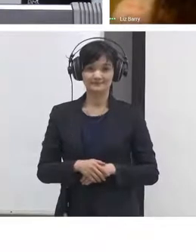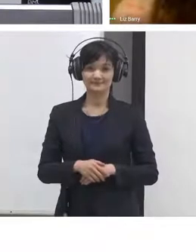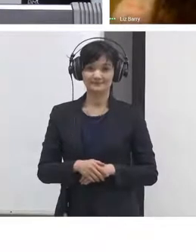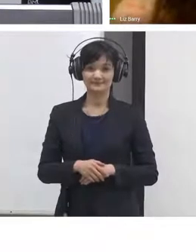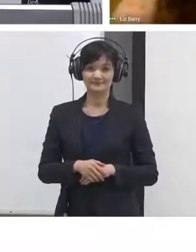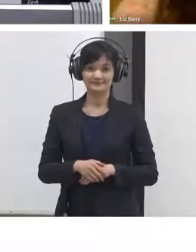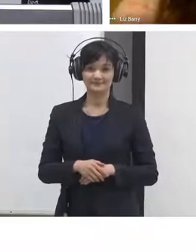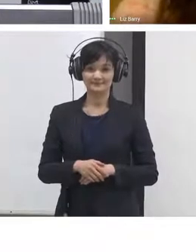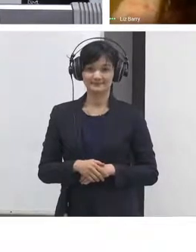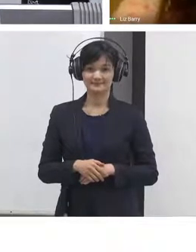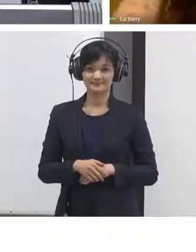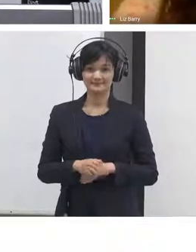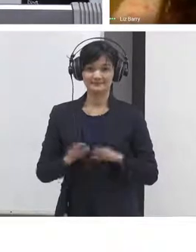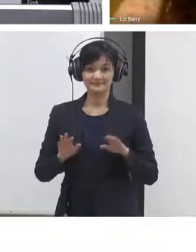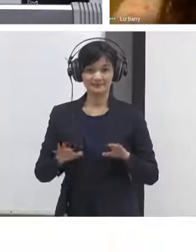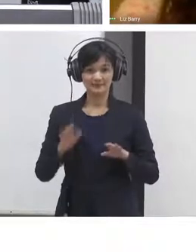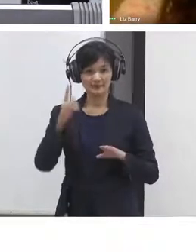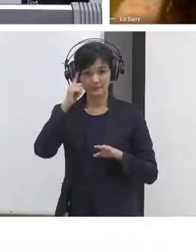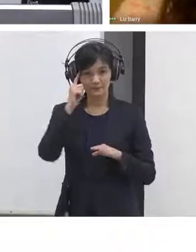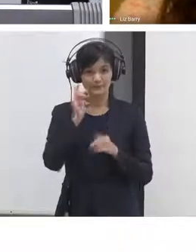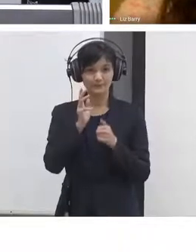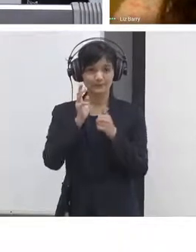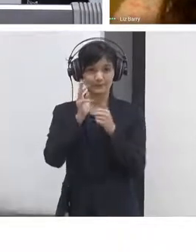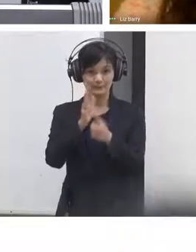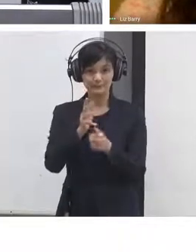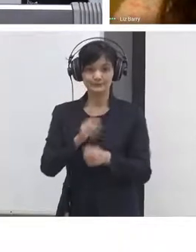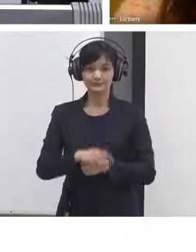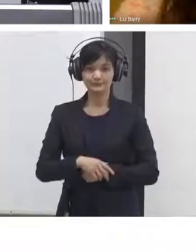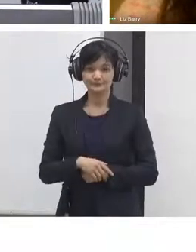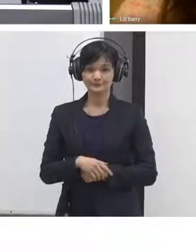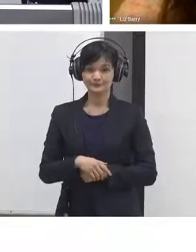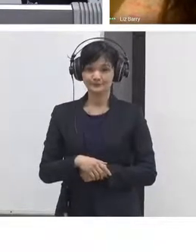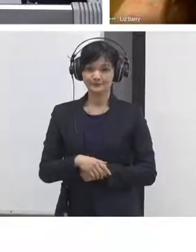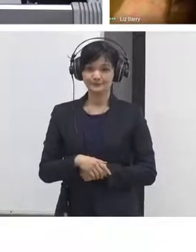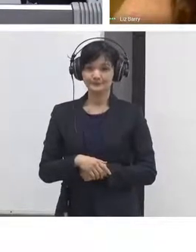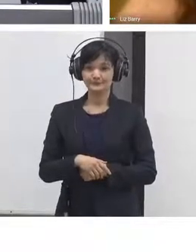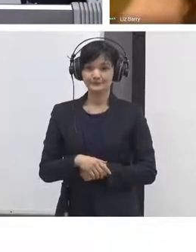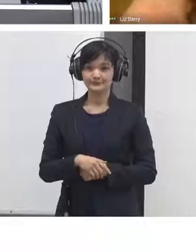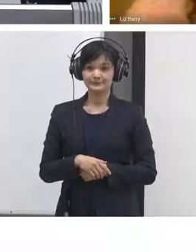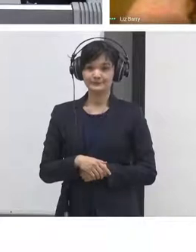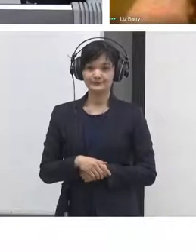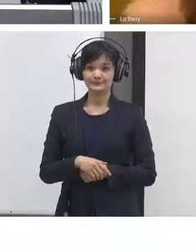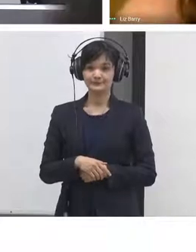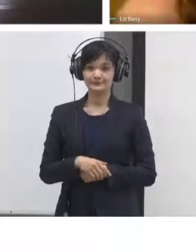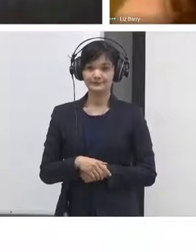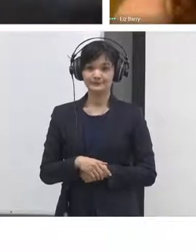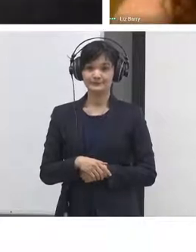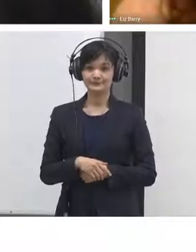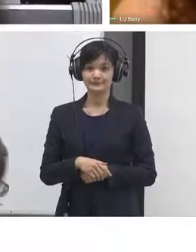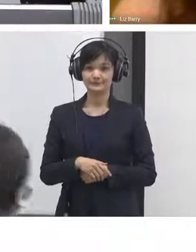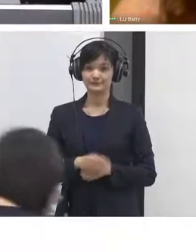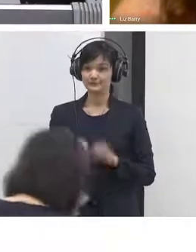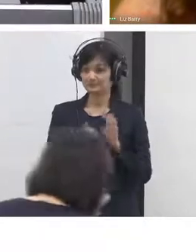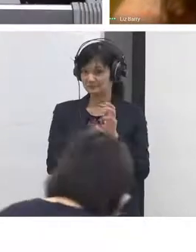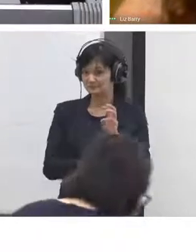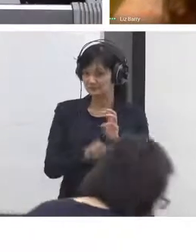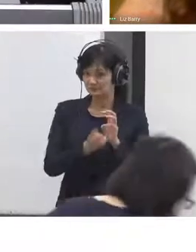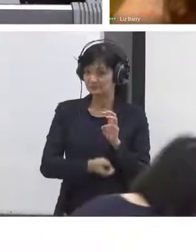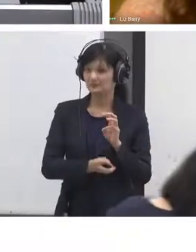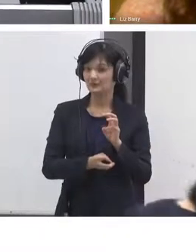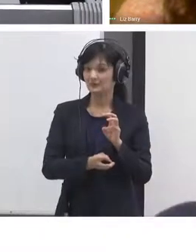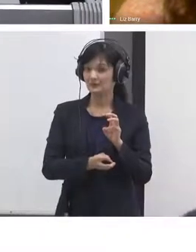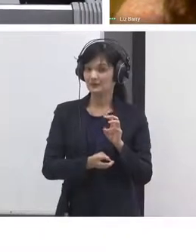and we can contact for the detail for the online meeting later so how to how